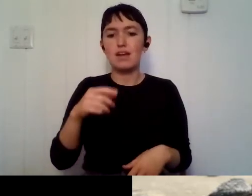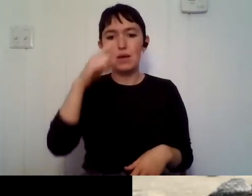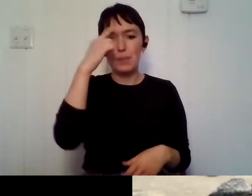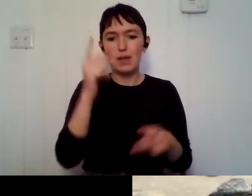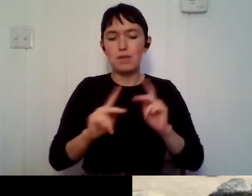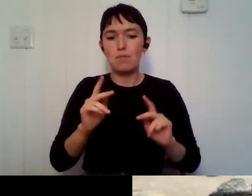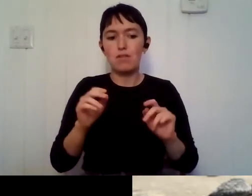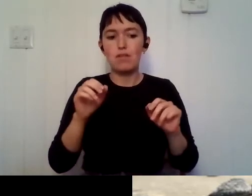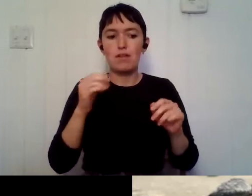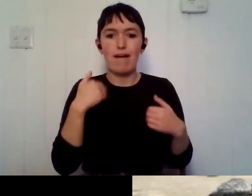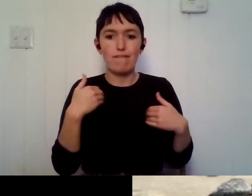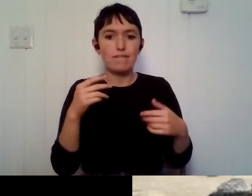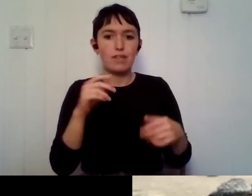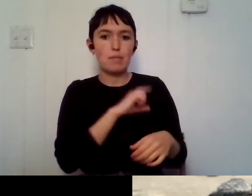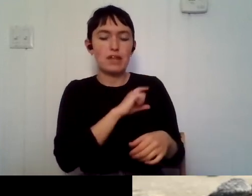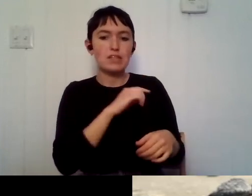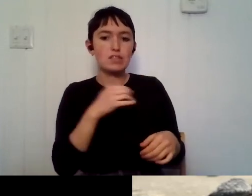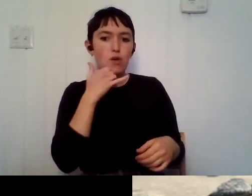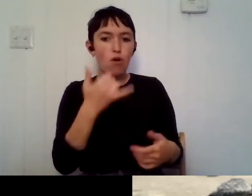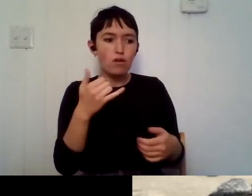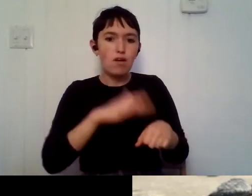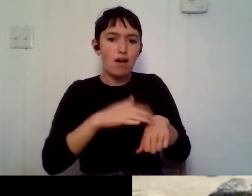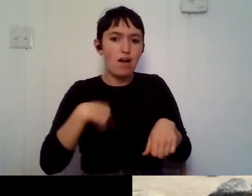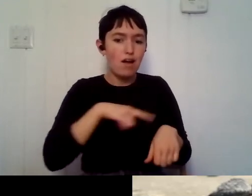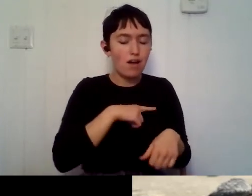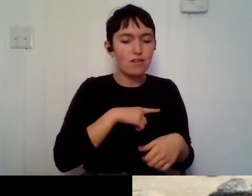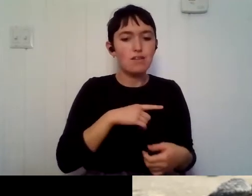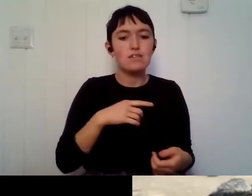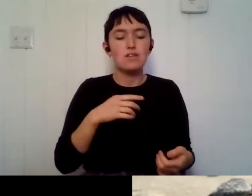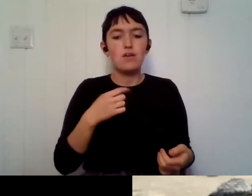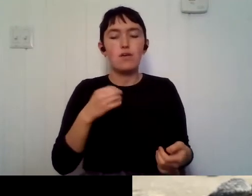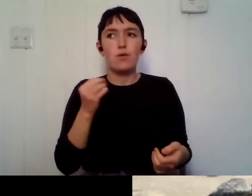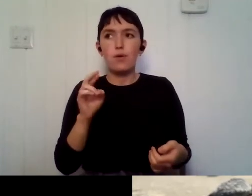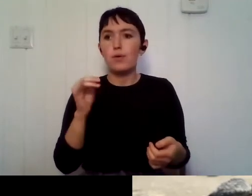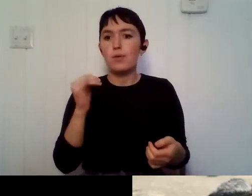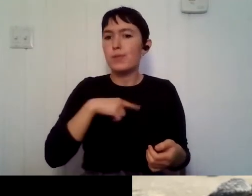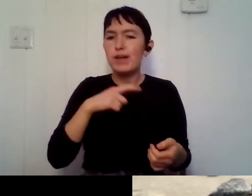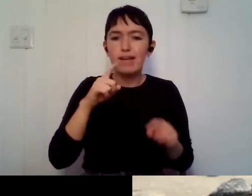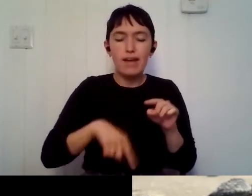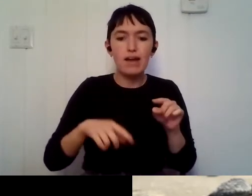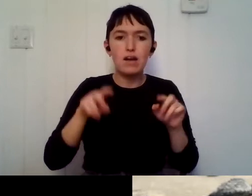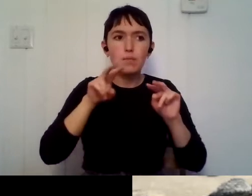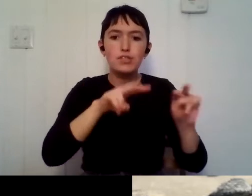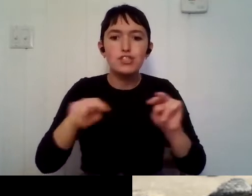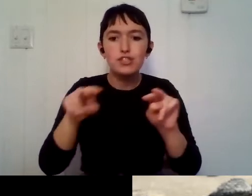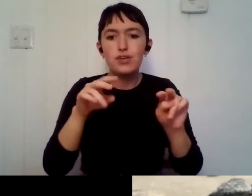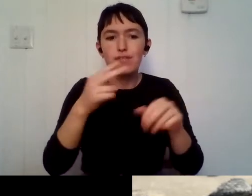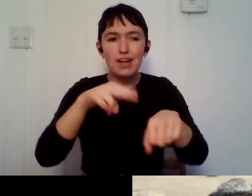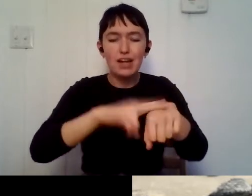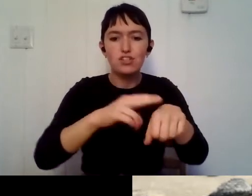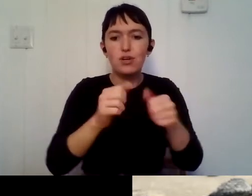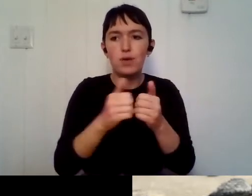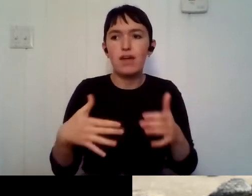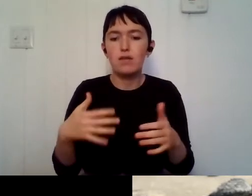nature without being harassed, without asking like, why are we here? What are we doing? Like, and, or sometimes we have to be,